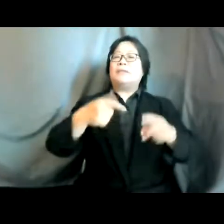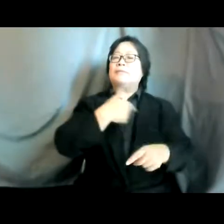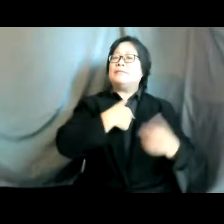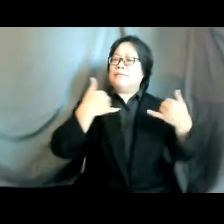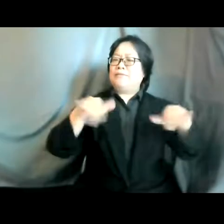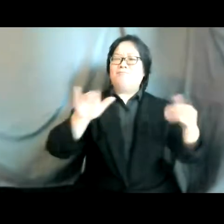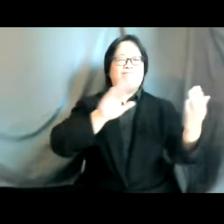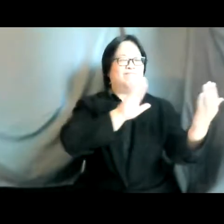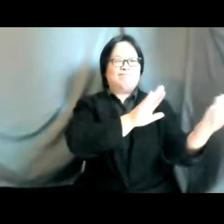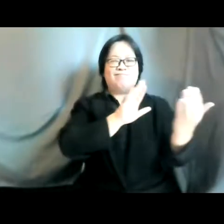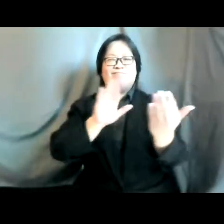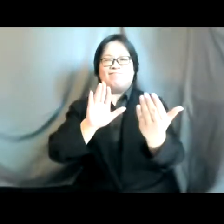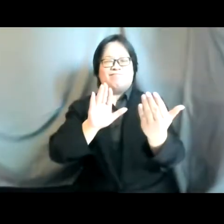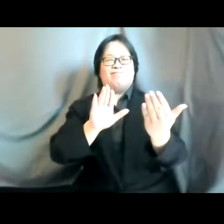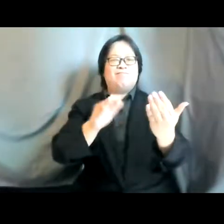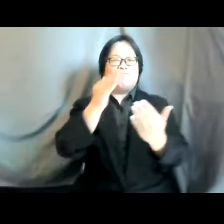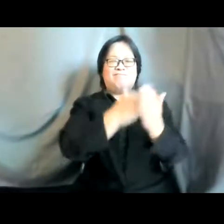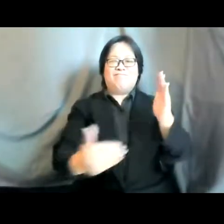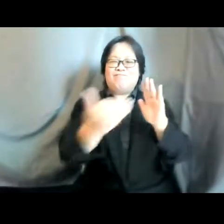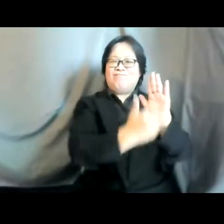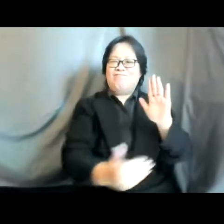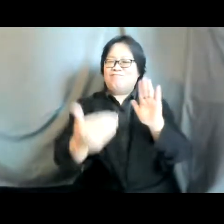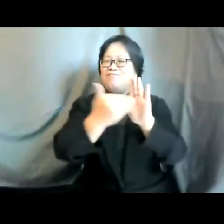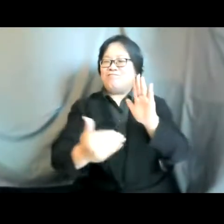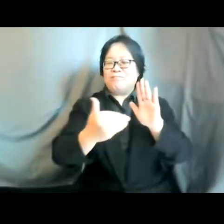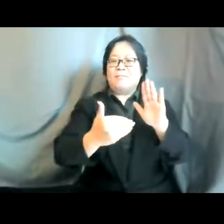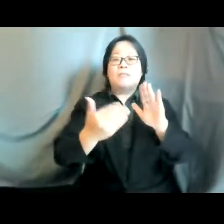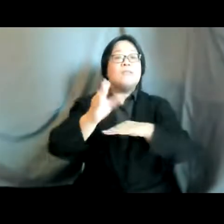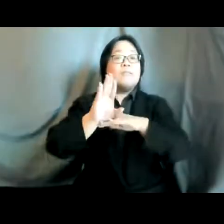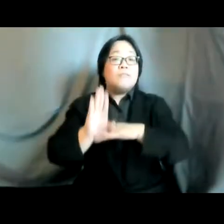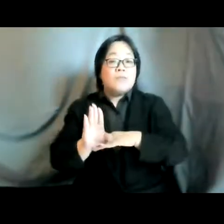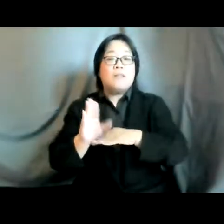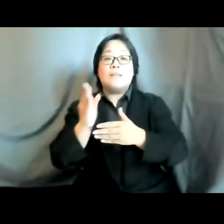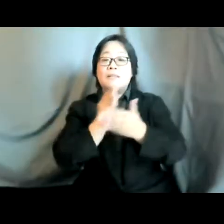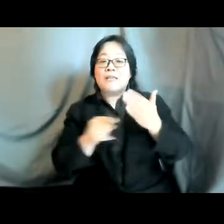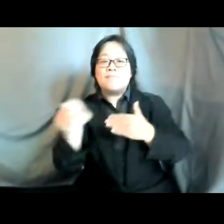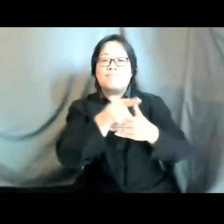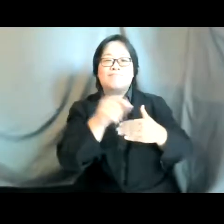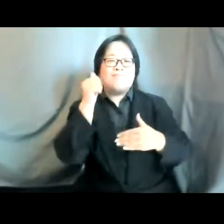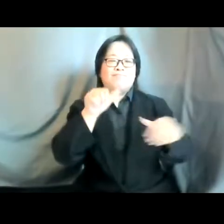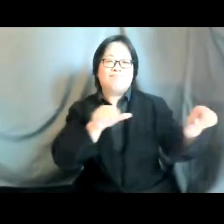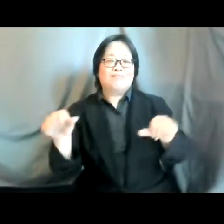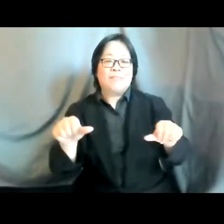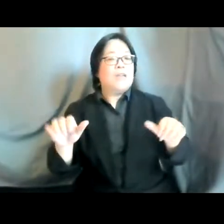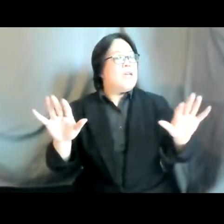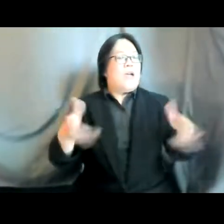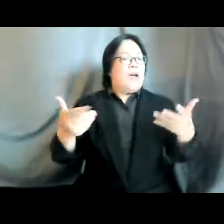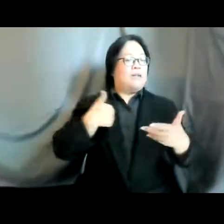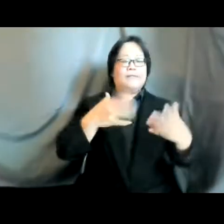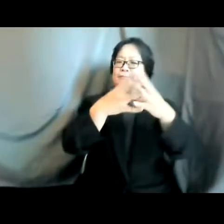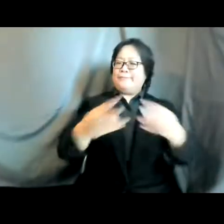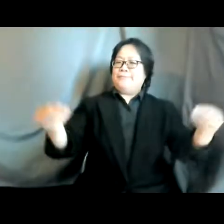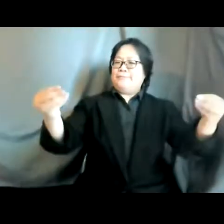with uh resistances cultural resistances from the part of some families so how do we overcome this